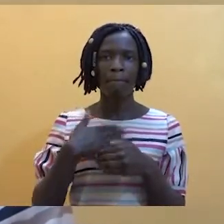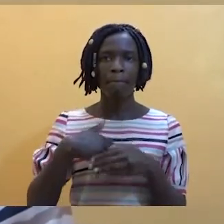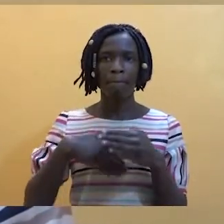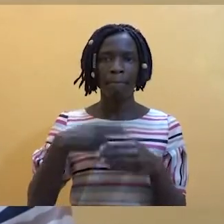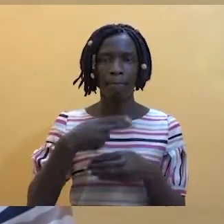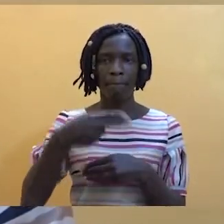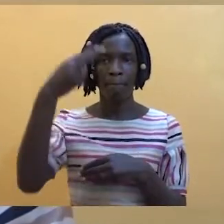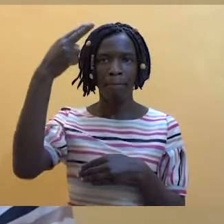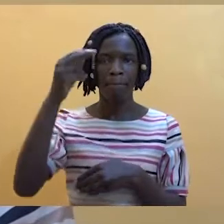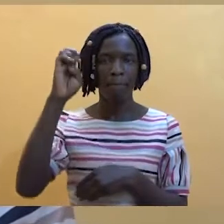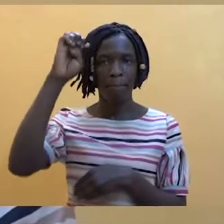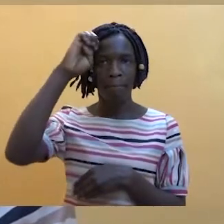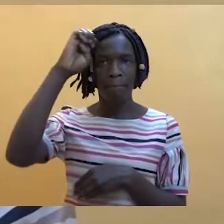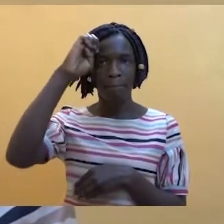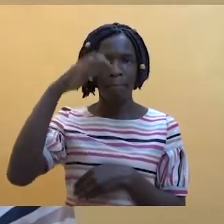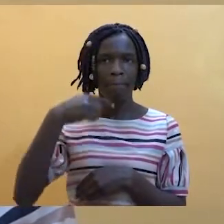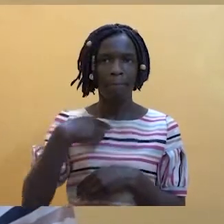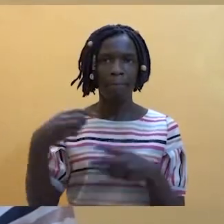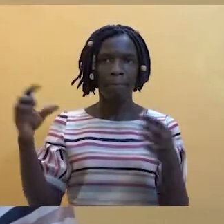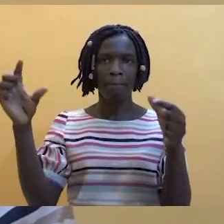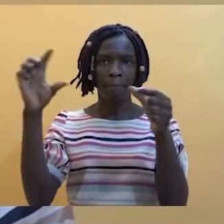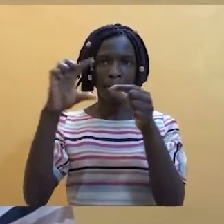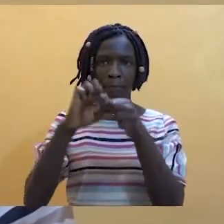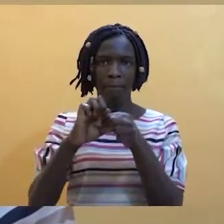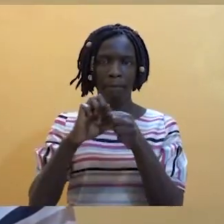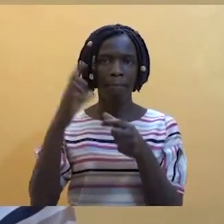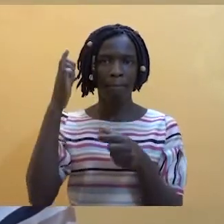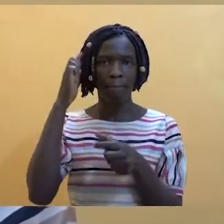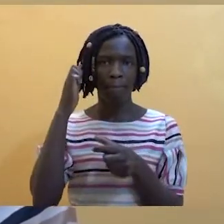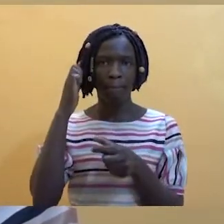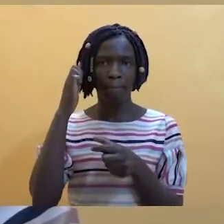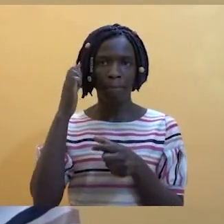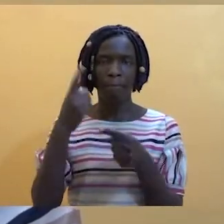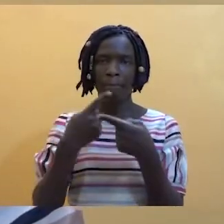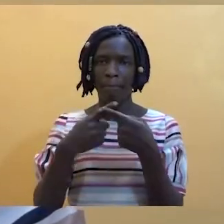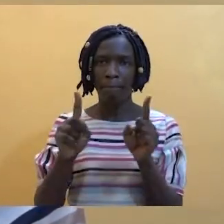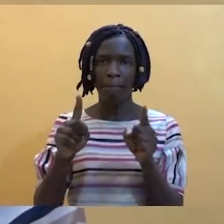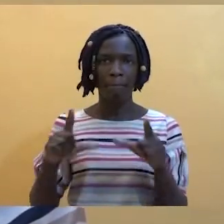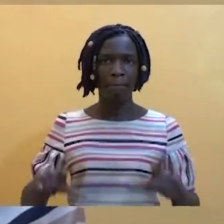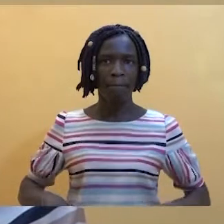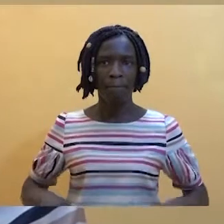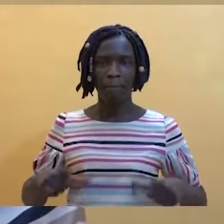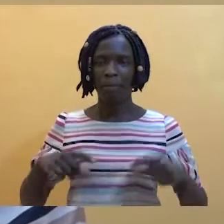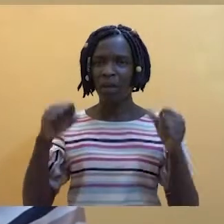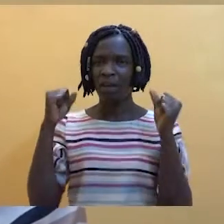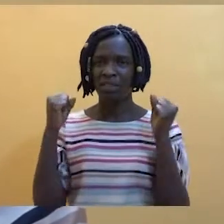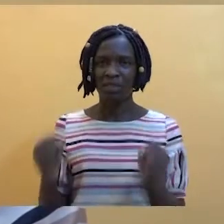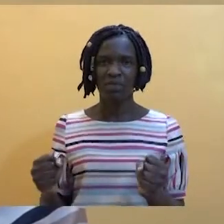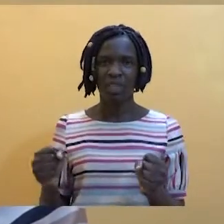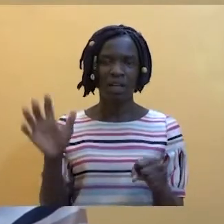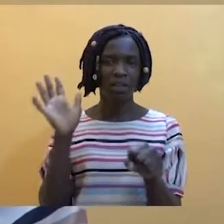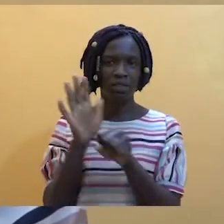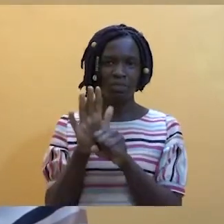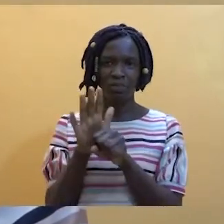It is my prayer that all you Kenyans, if you join hands with me and help me finish this,